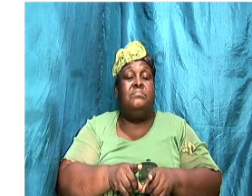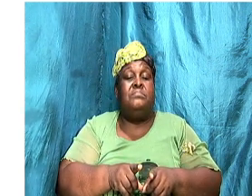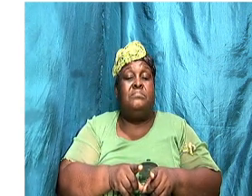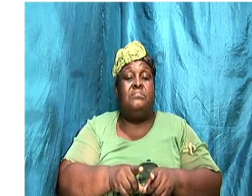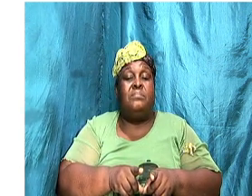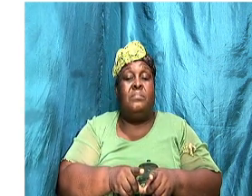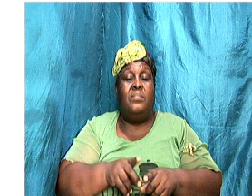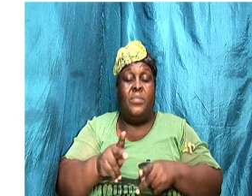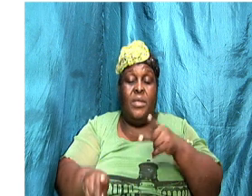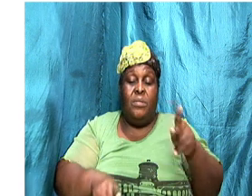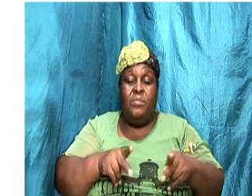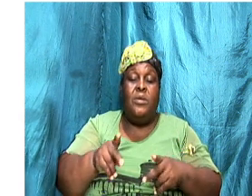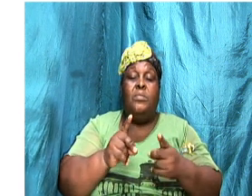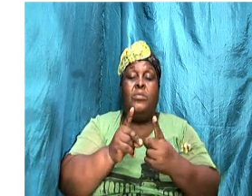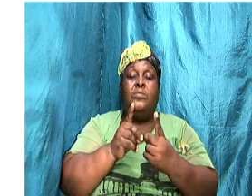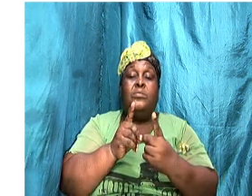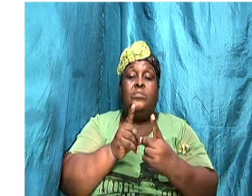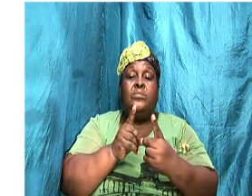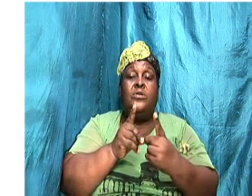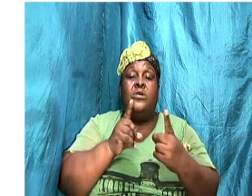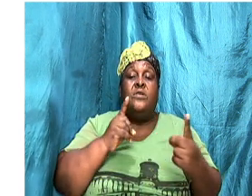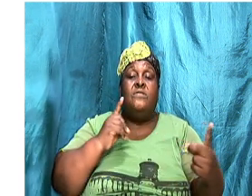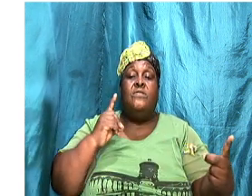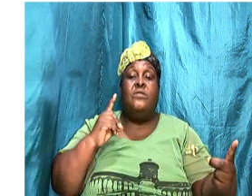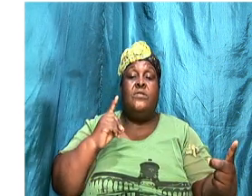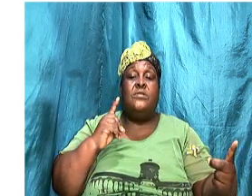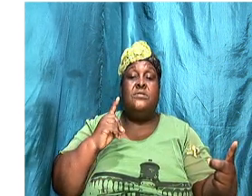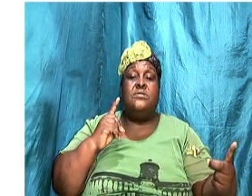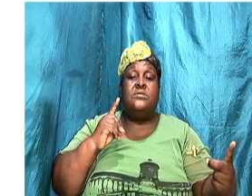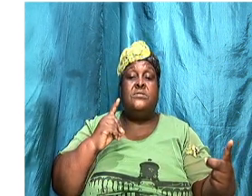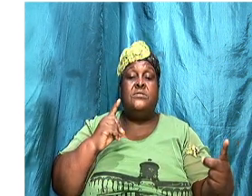people get divorced people stop being friends